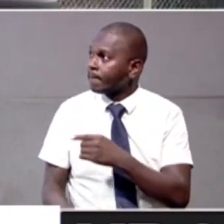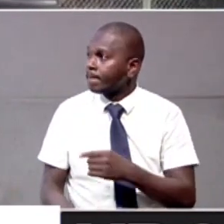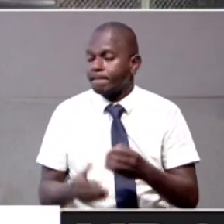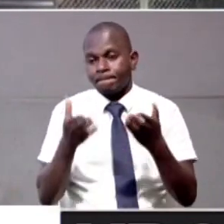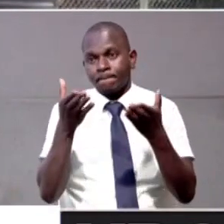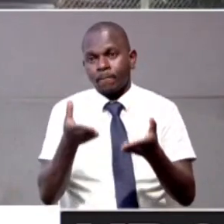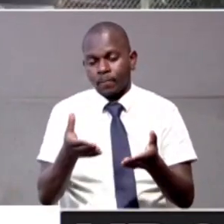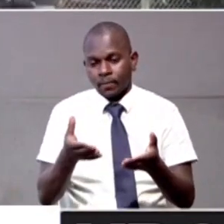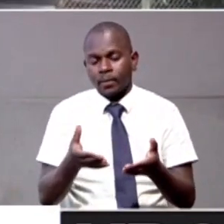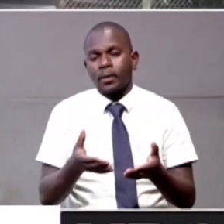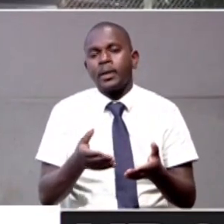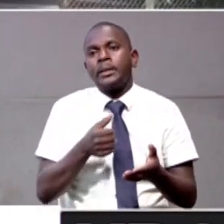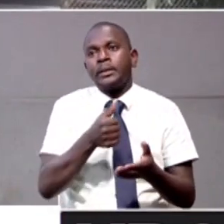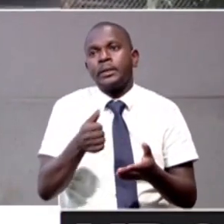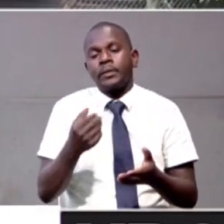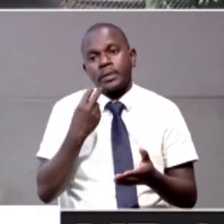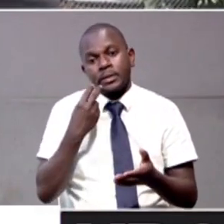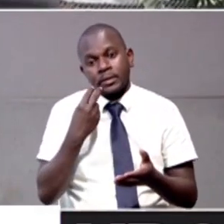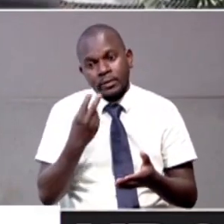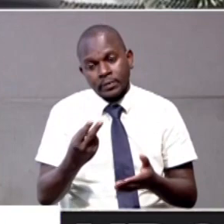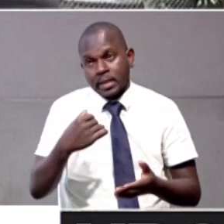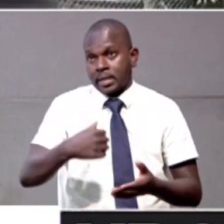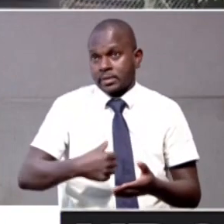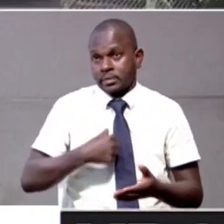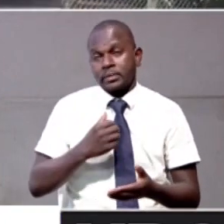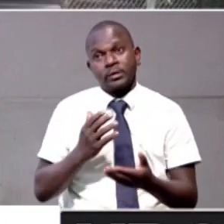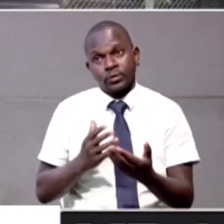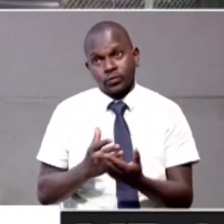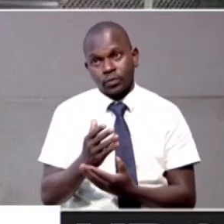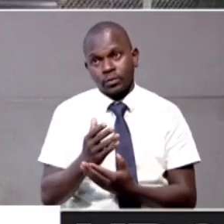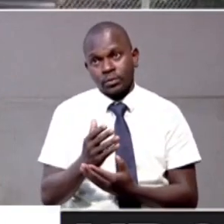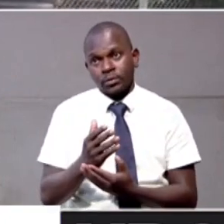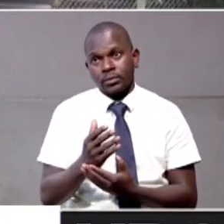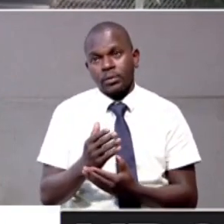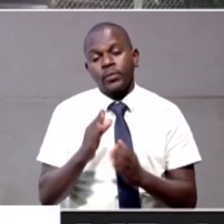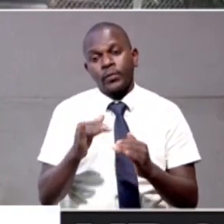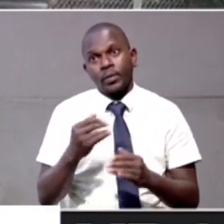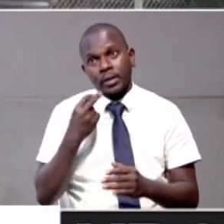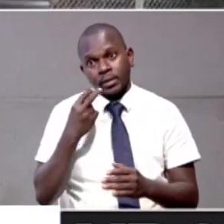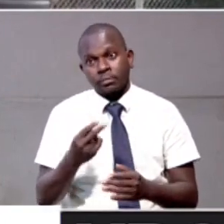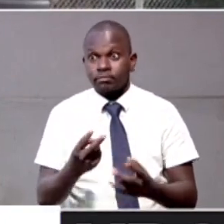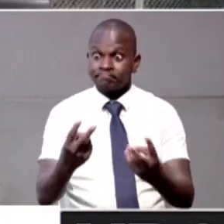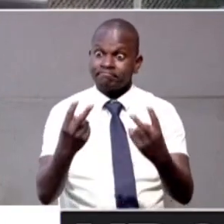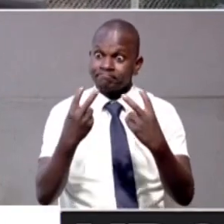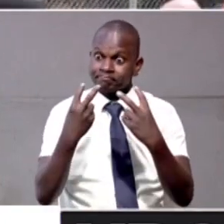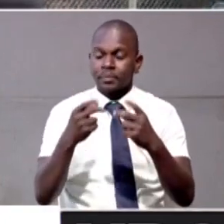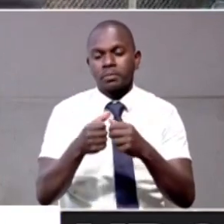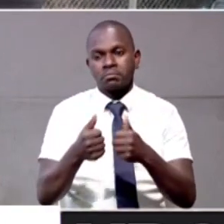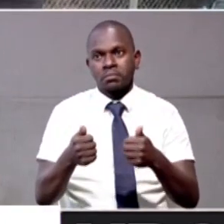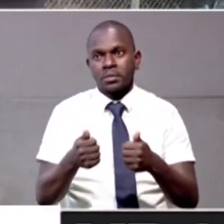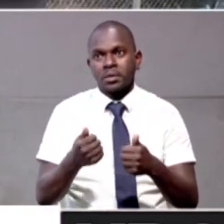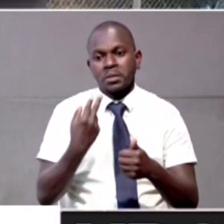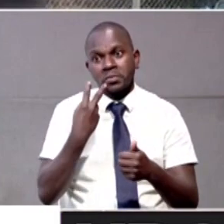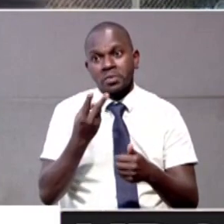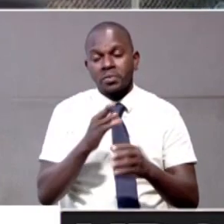are here is because everything that they have shown us is true and we can see it with our eyes because if it's not true, nothing